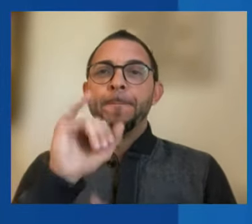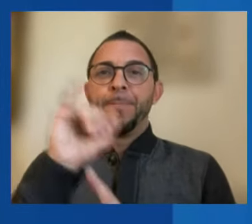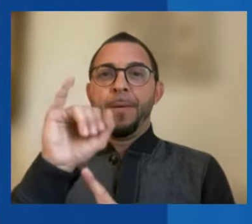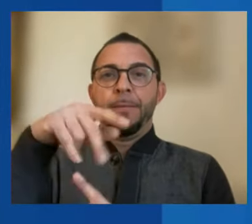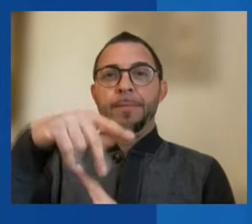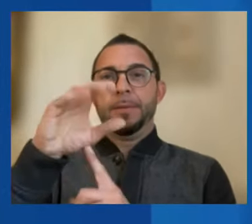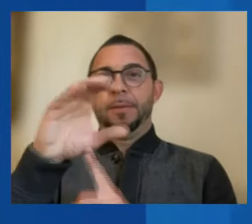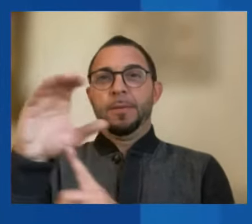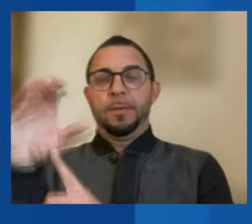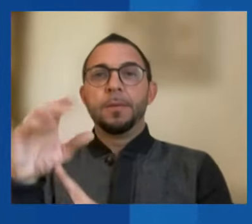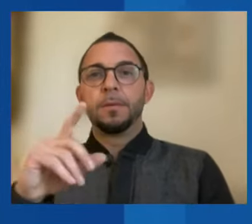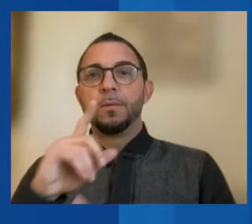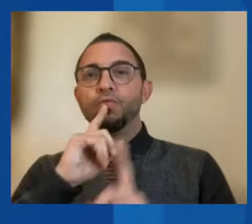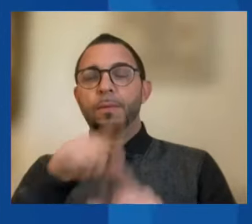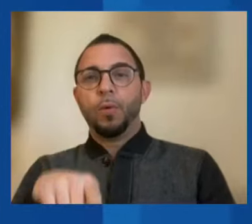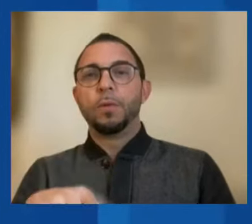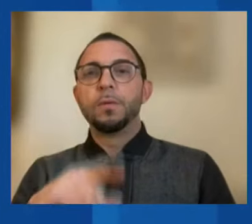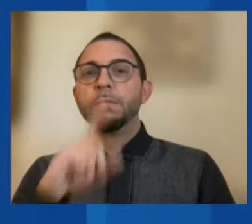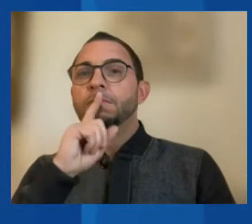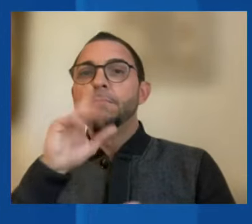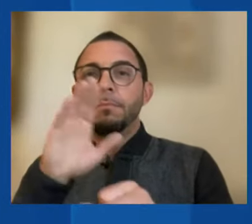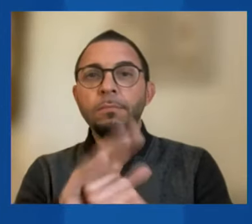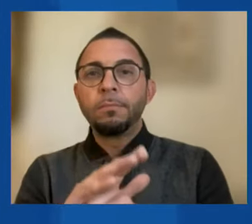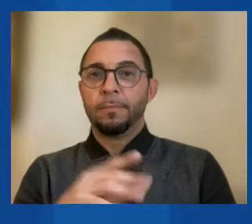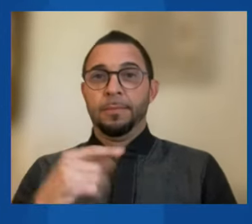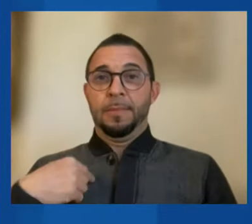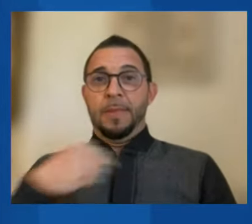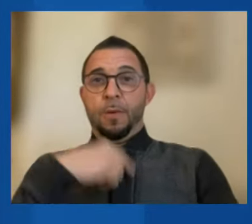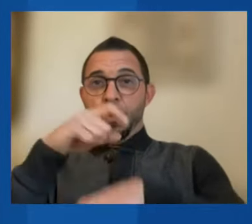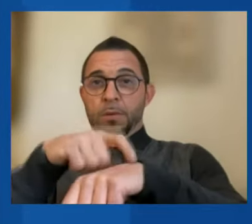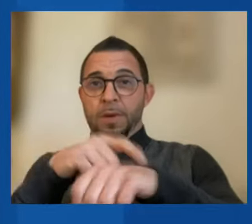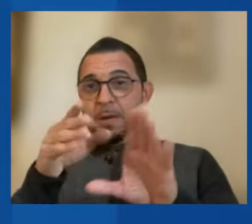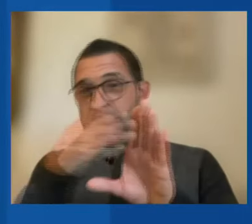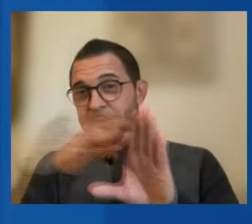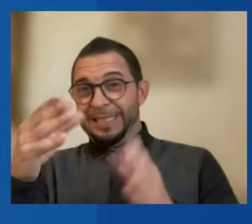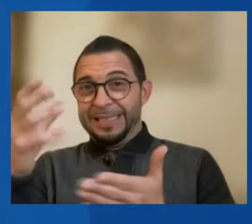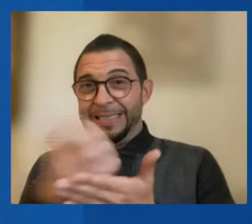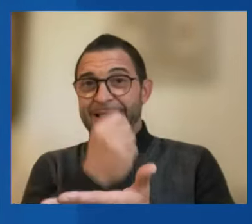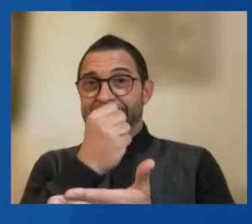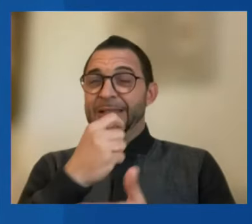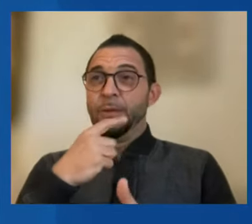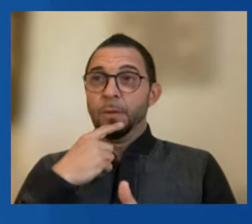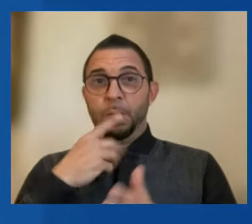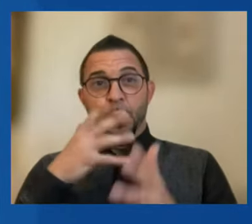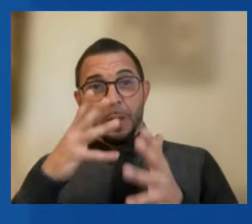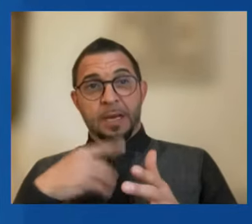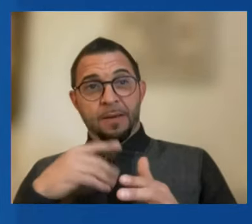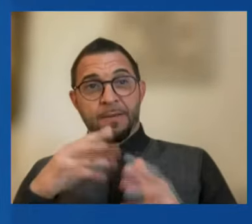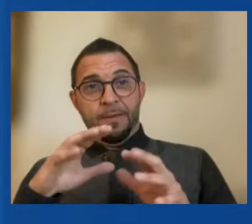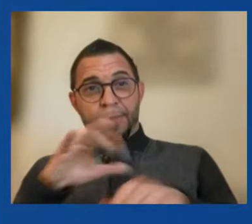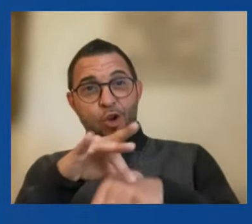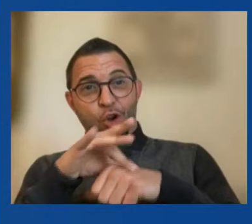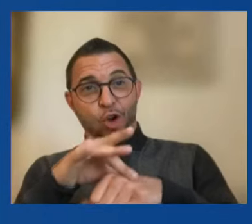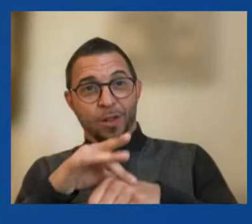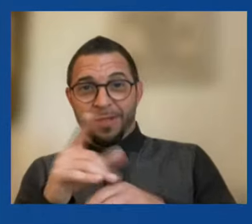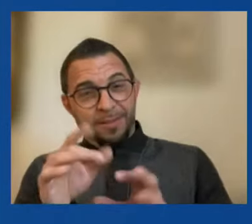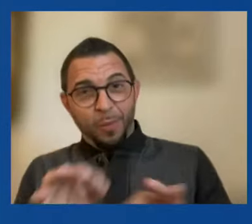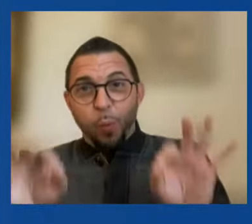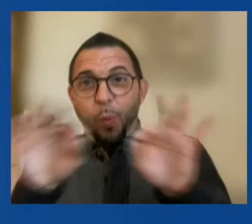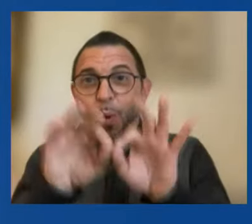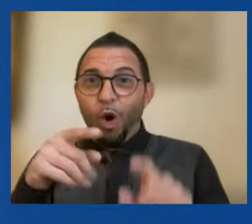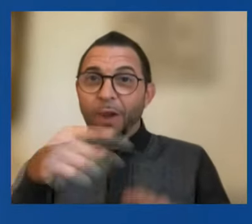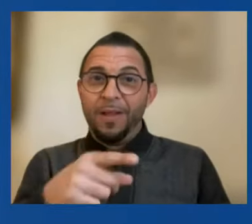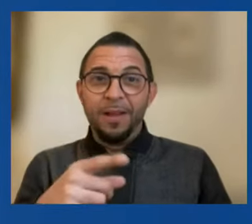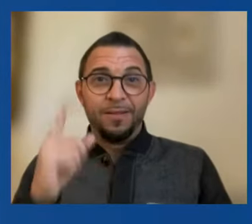confirm that our window of opportunity to leave our planet worthy of our children and our grandchildren